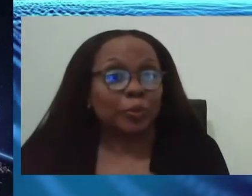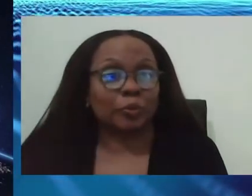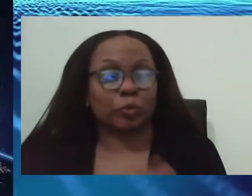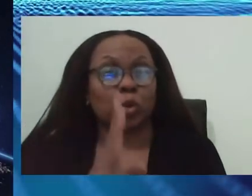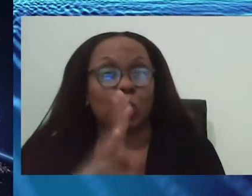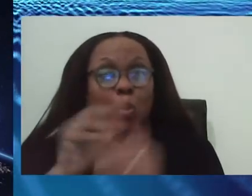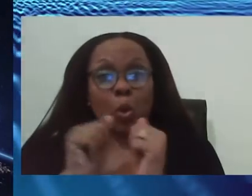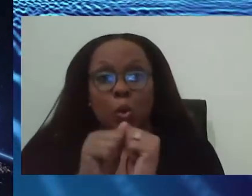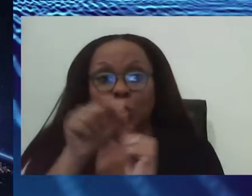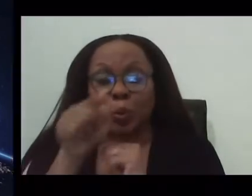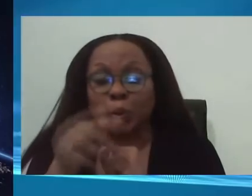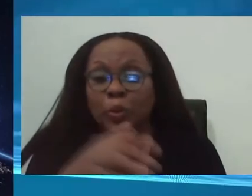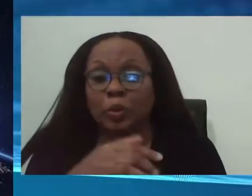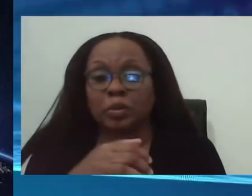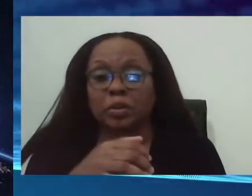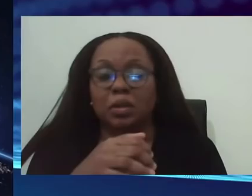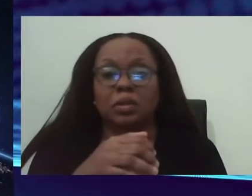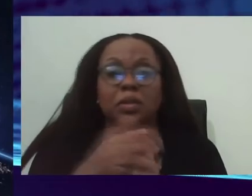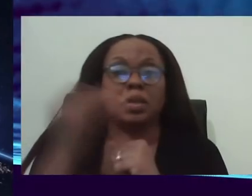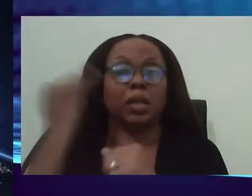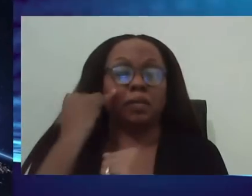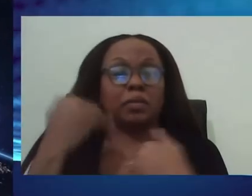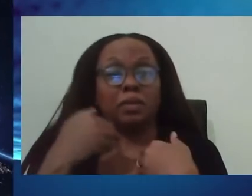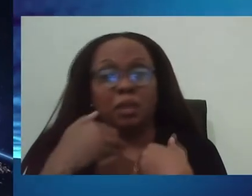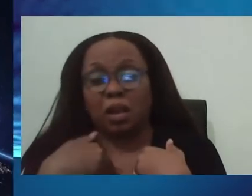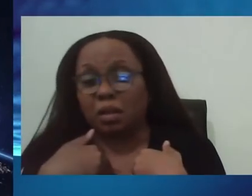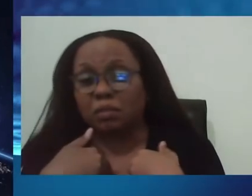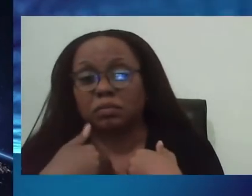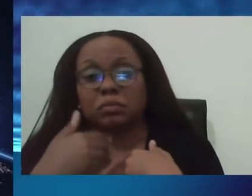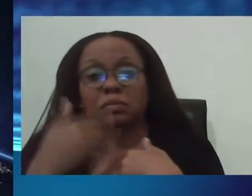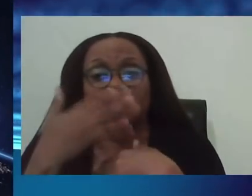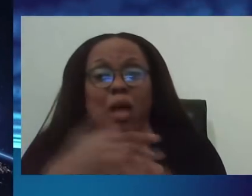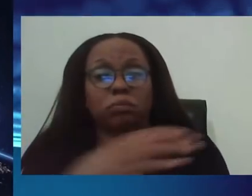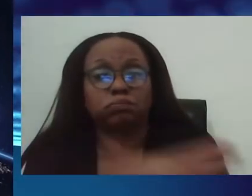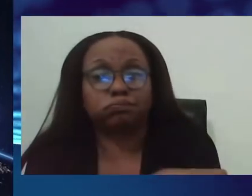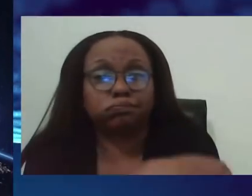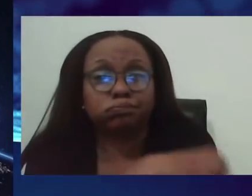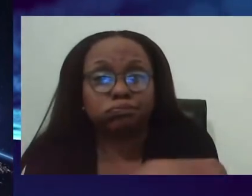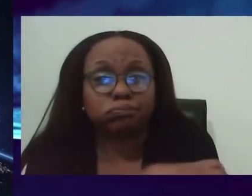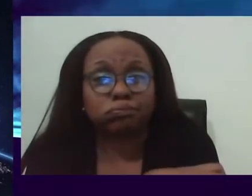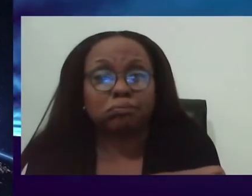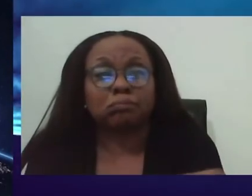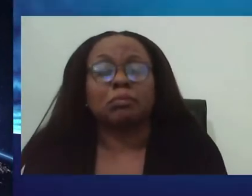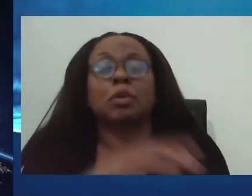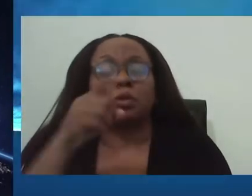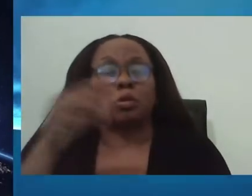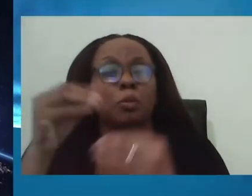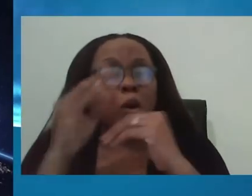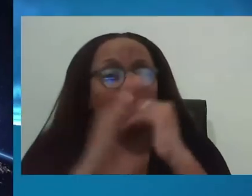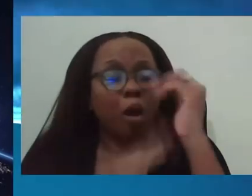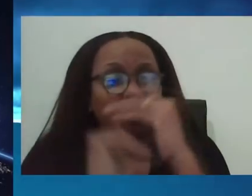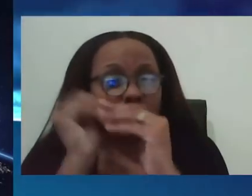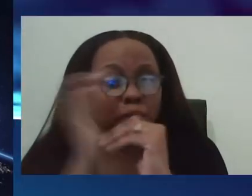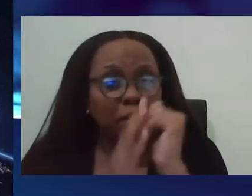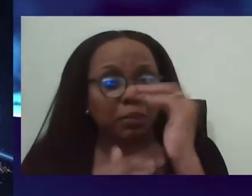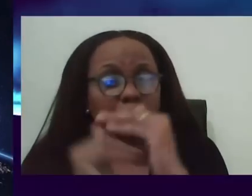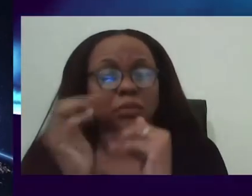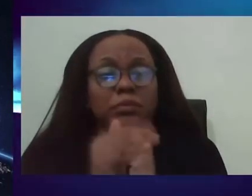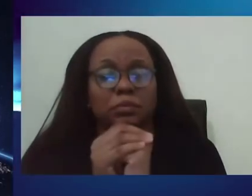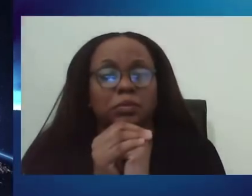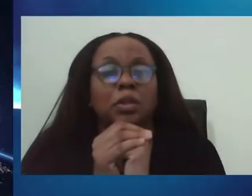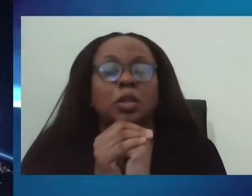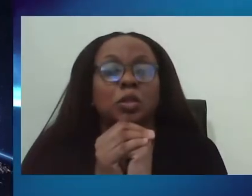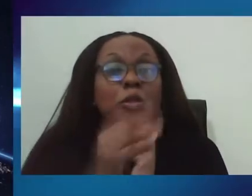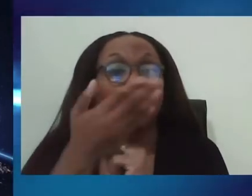to you at some point in time. you came in to have your hypertension manager, et cetera, you're a lot more comfortable with a lot of these persons. And so those are the